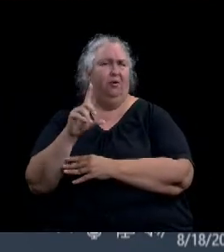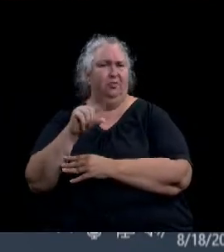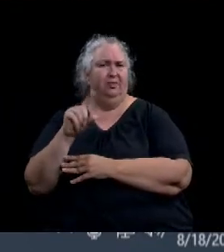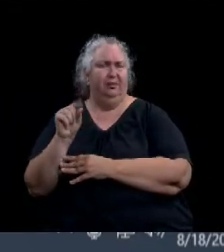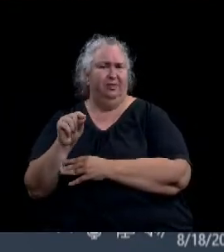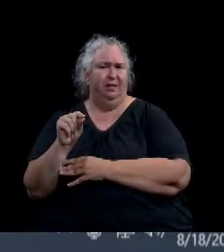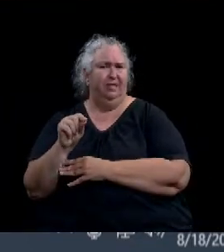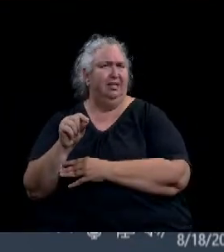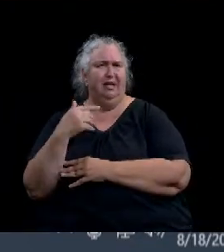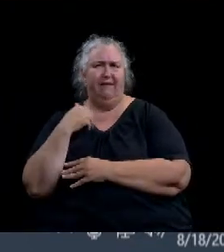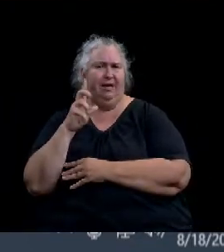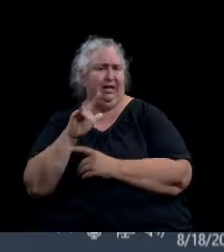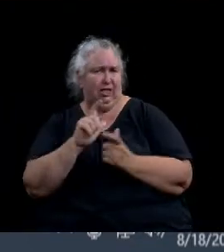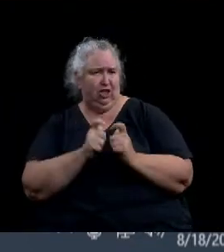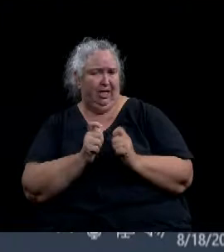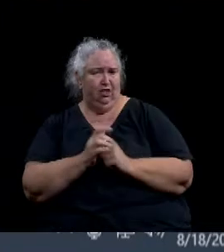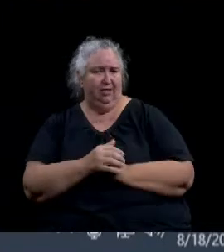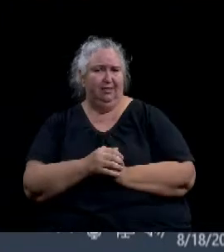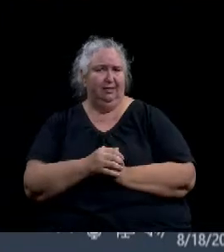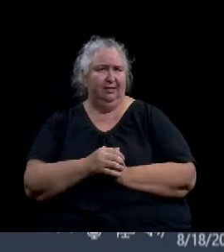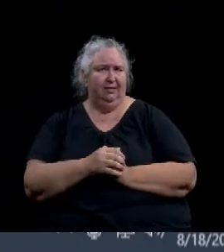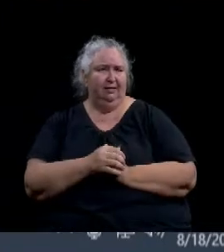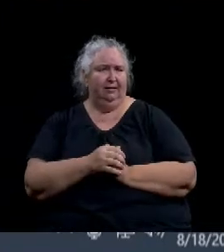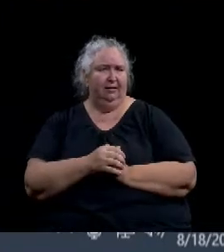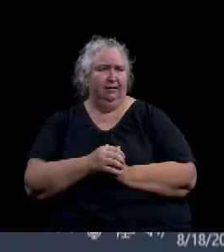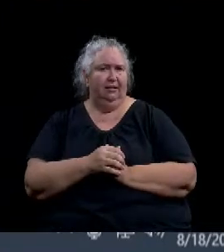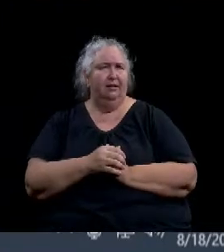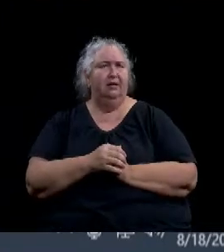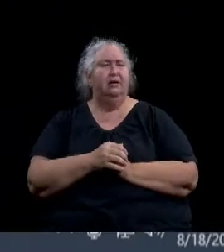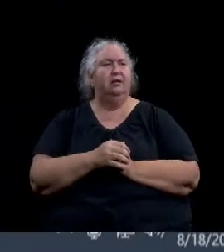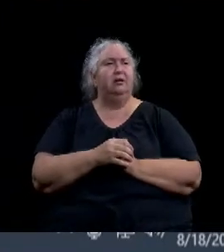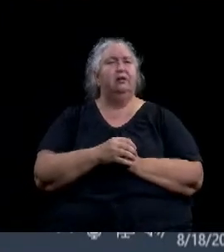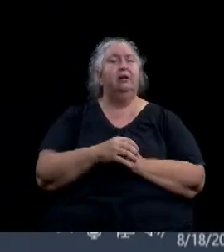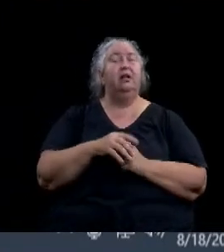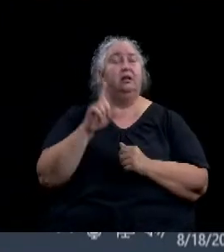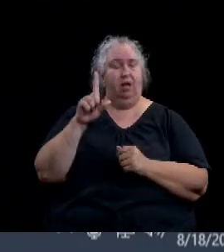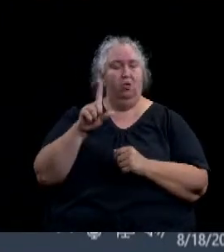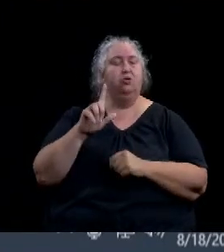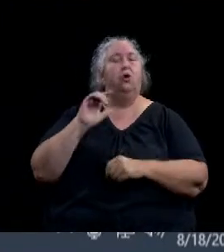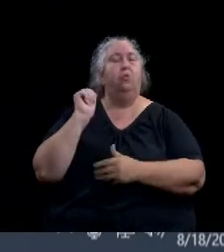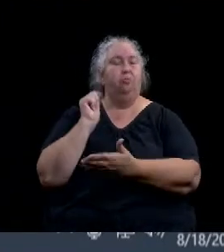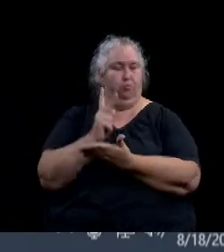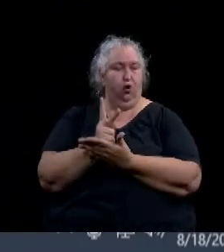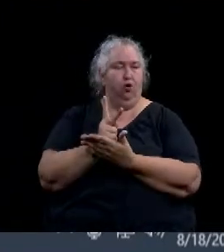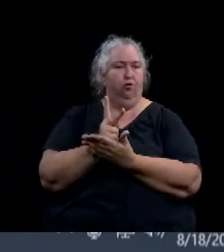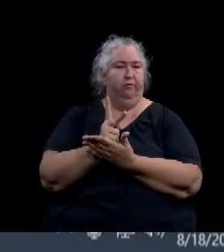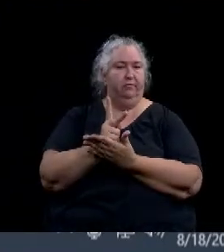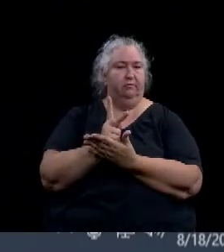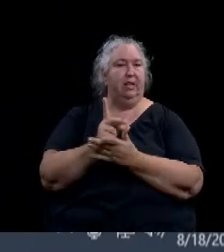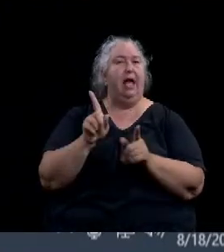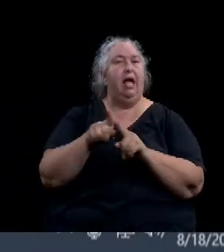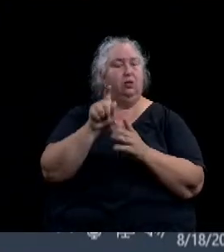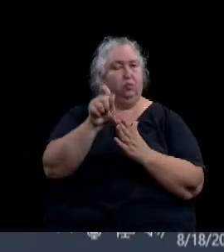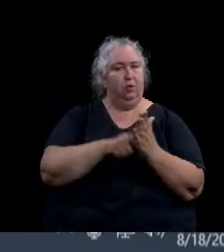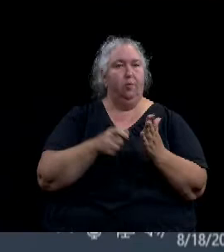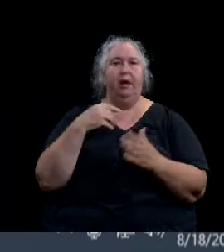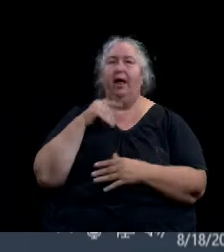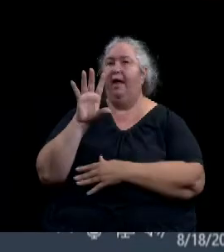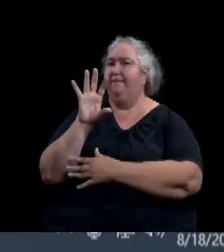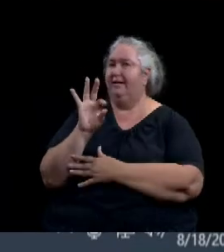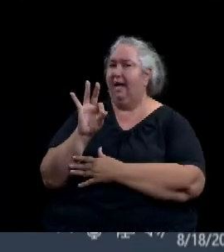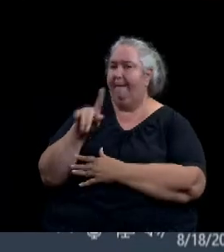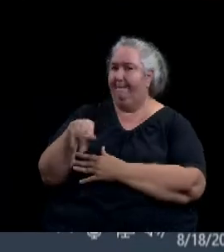Those will stand approved as written. We have nine public hearings tonight. The first is public hearing 2020